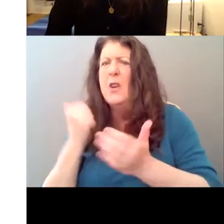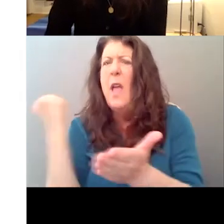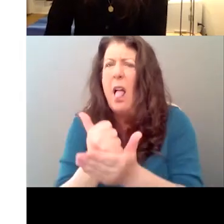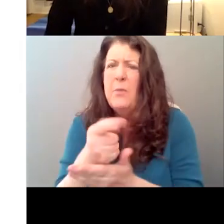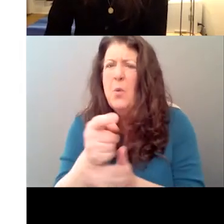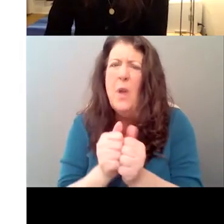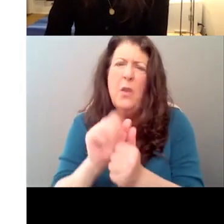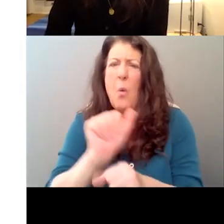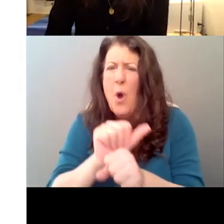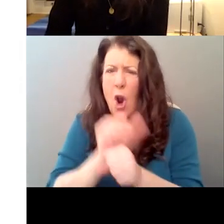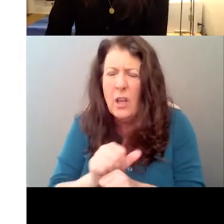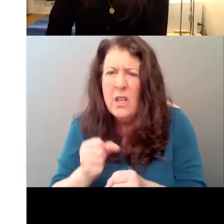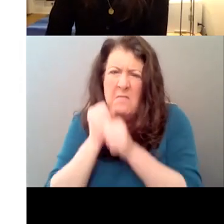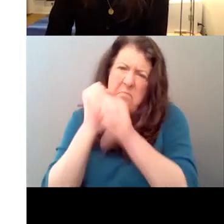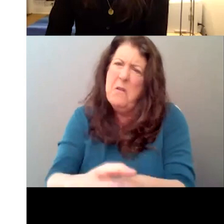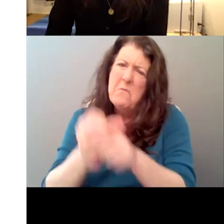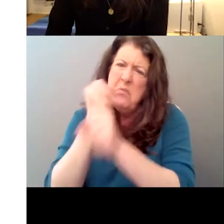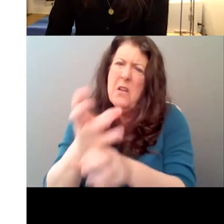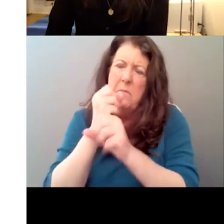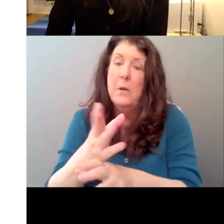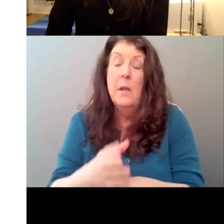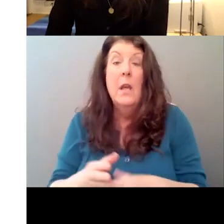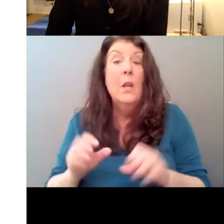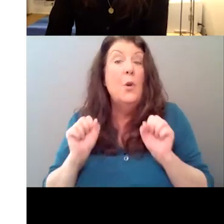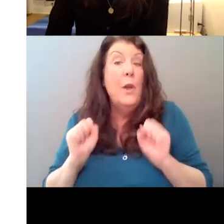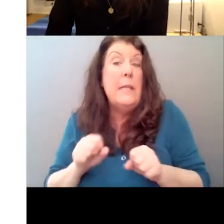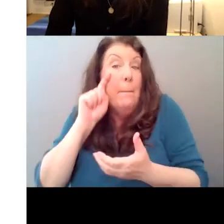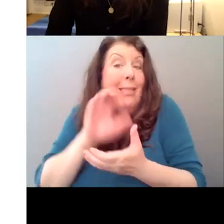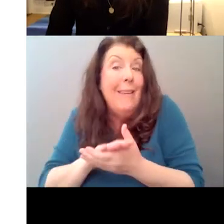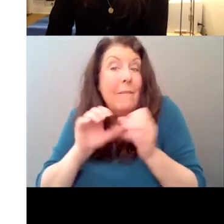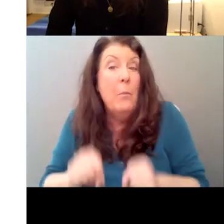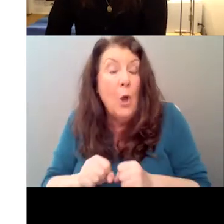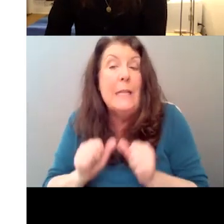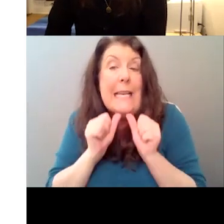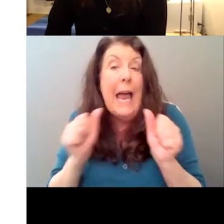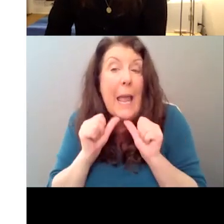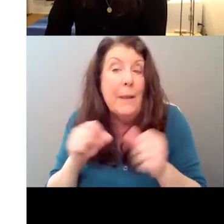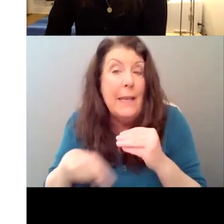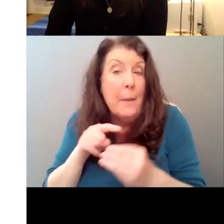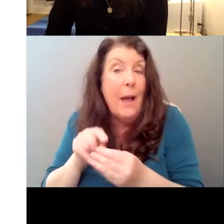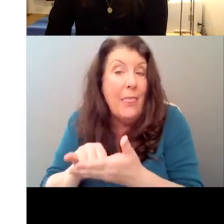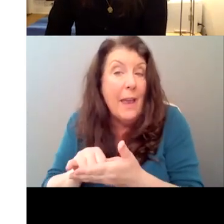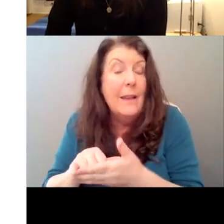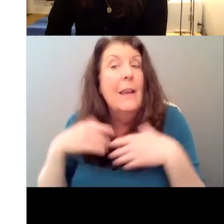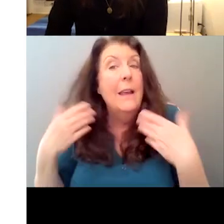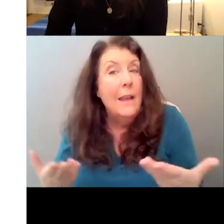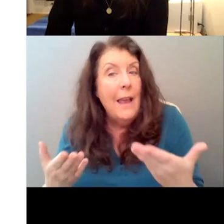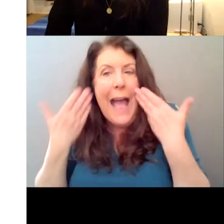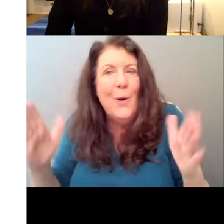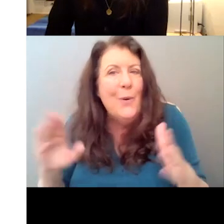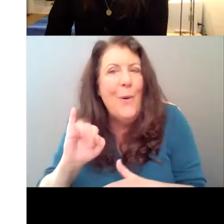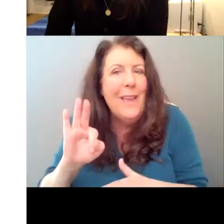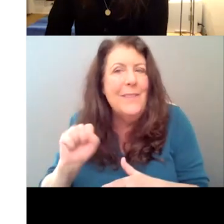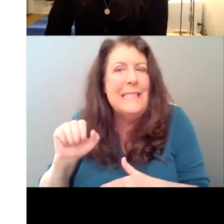which, you know, there's a plausible deniability to it at least. I, I, I don't know whether Sam